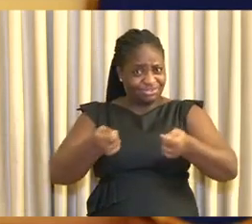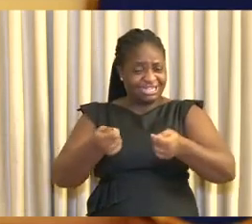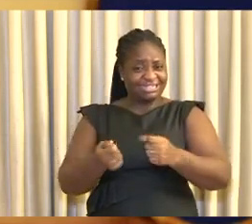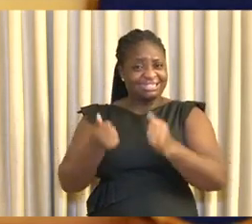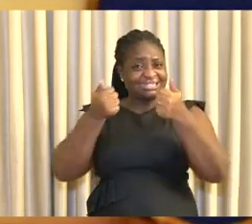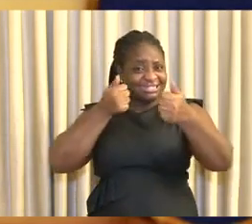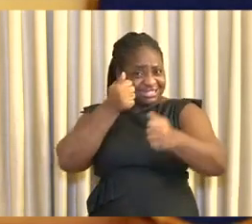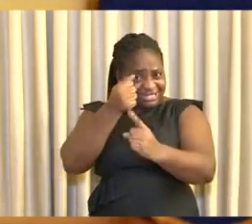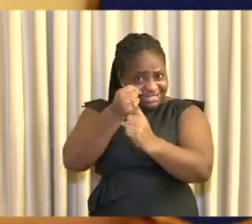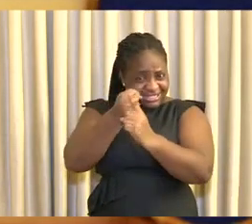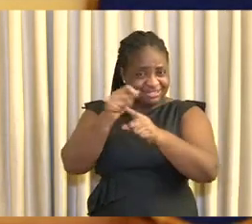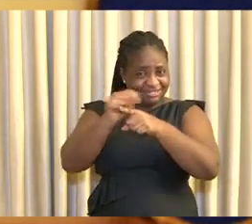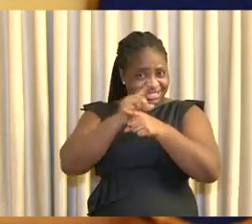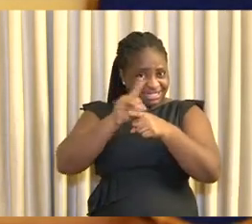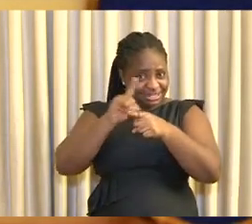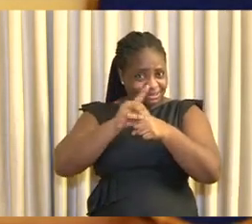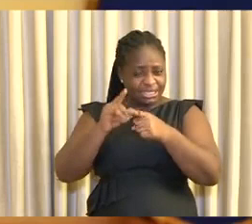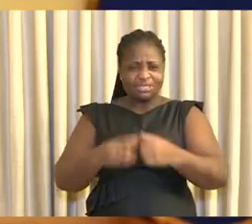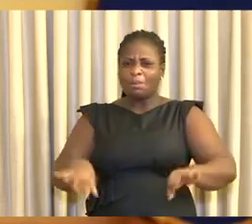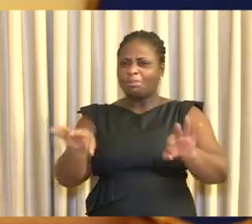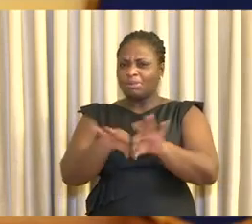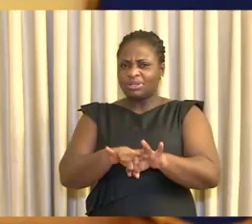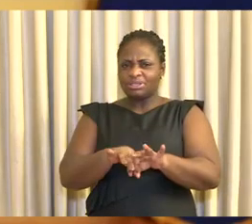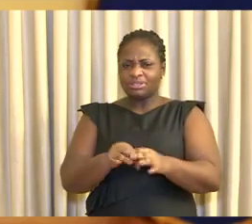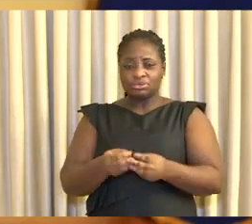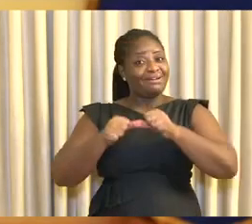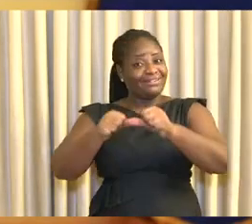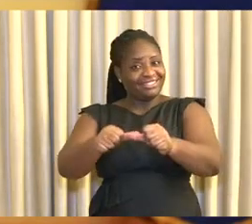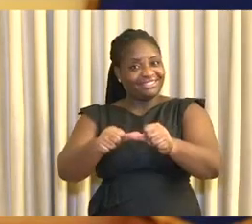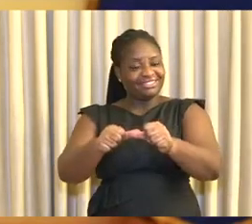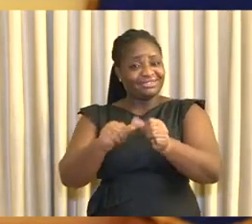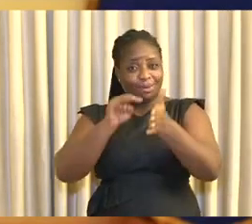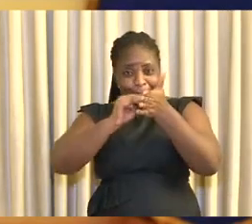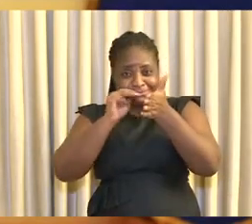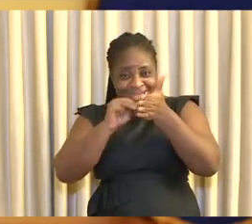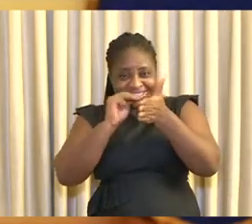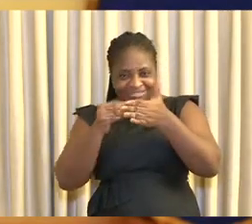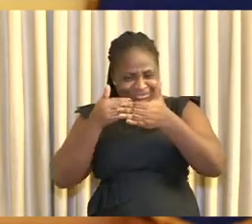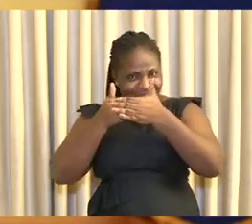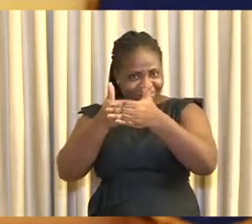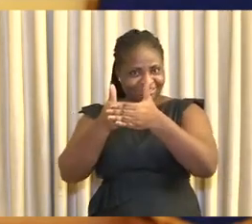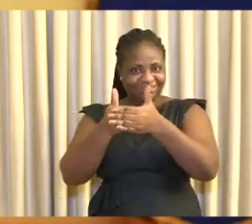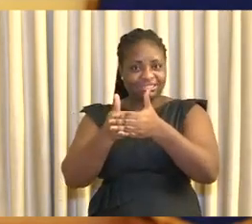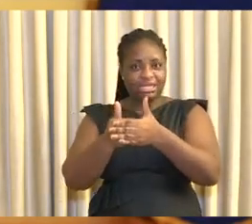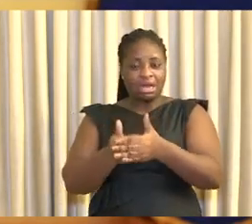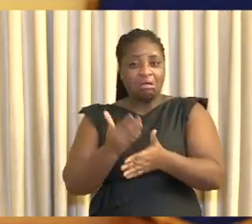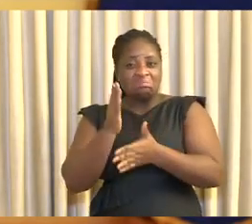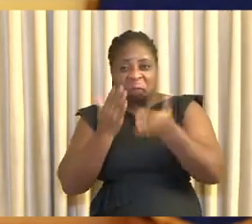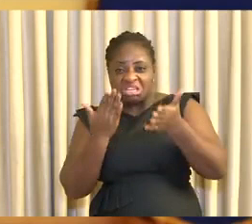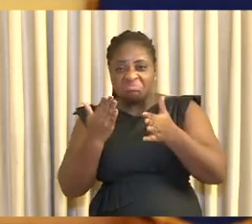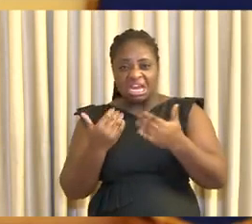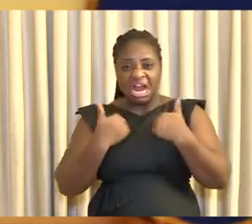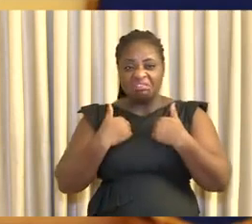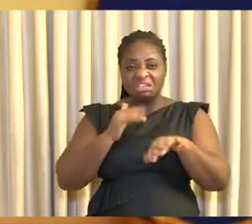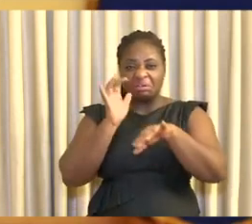in Accra and Kumasi does not mean we are out of the pandemic. We'll continue to monitor closely events